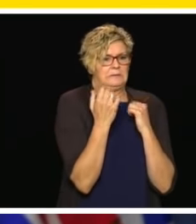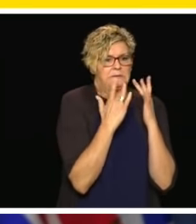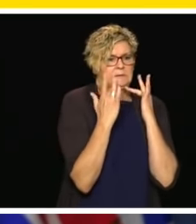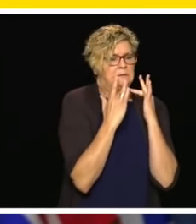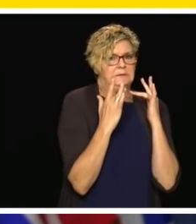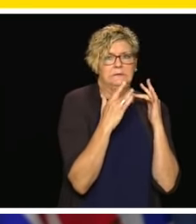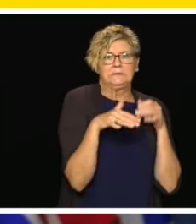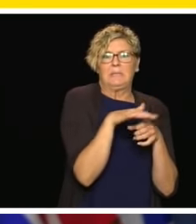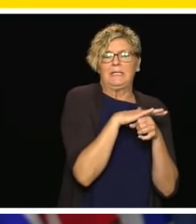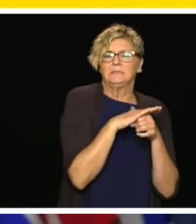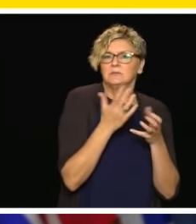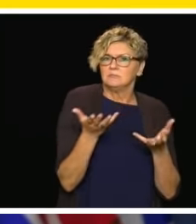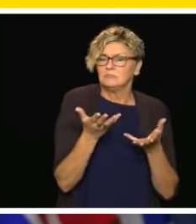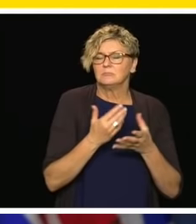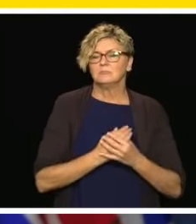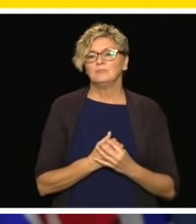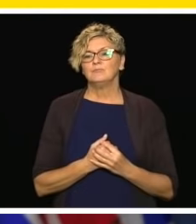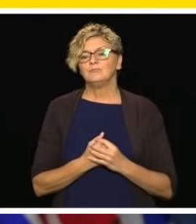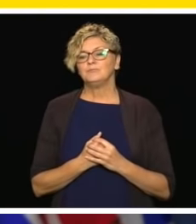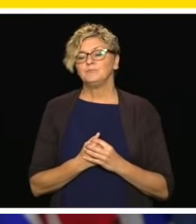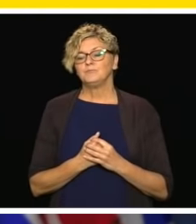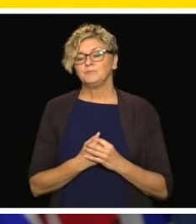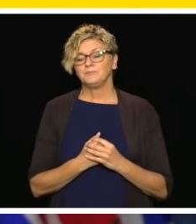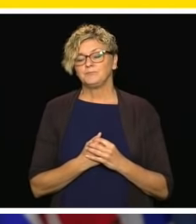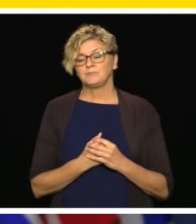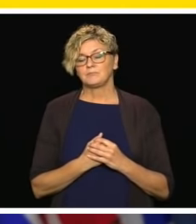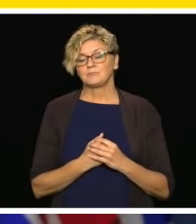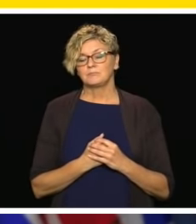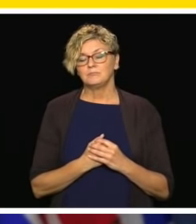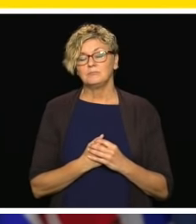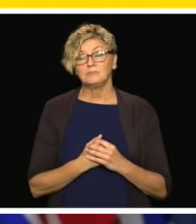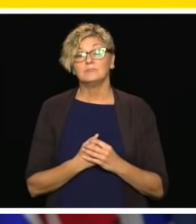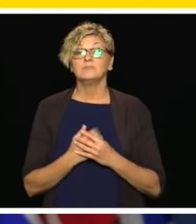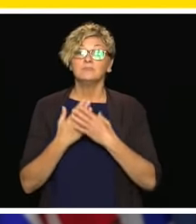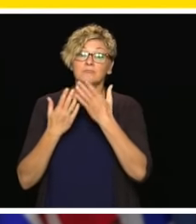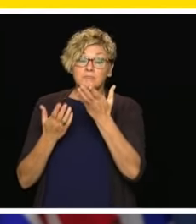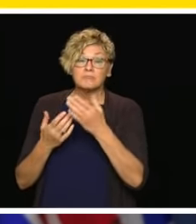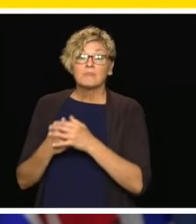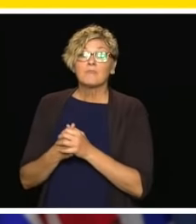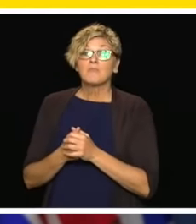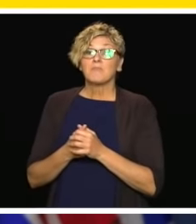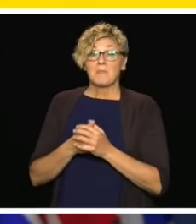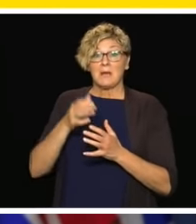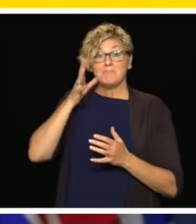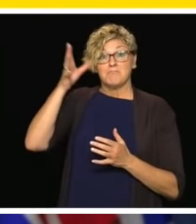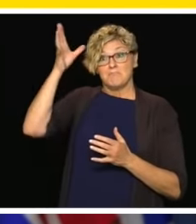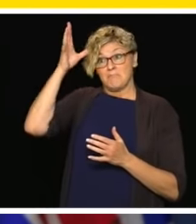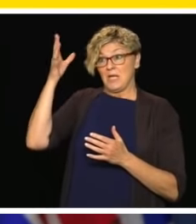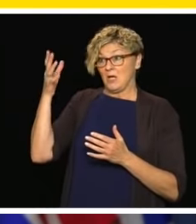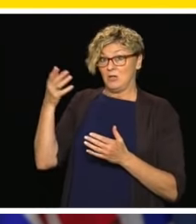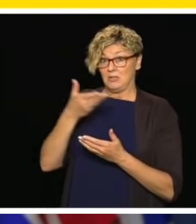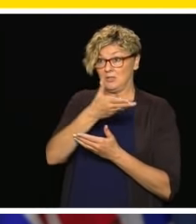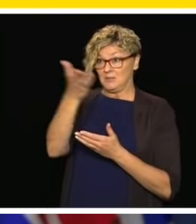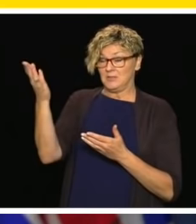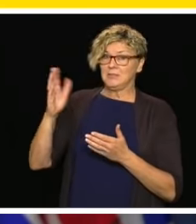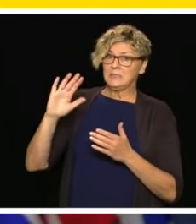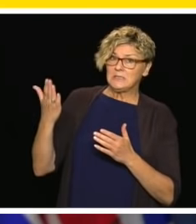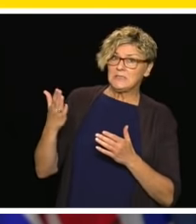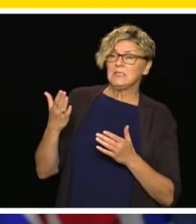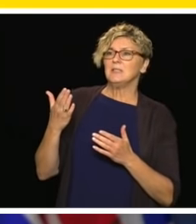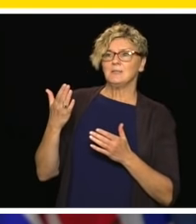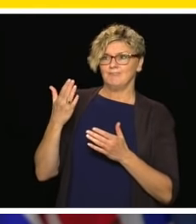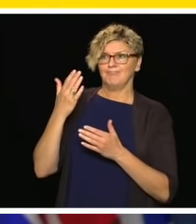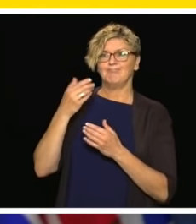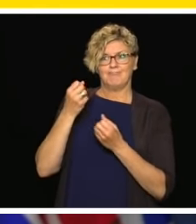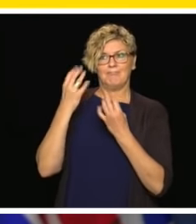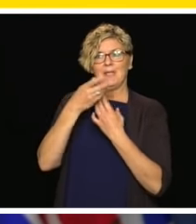depending on what their situation is. It has been a struggle for those who have returned to work and they